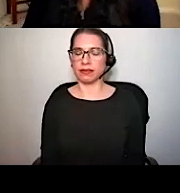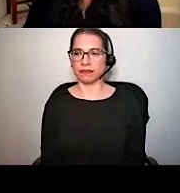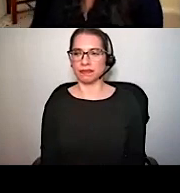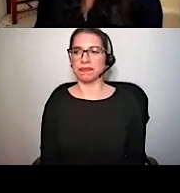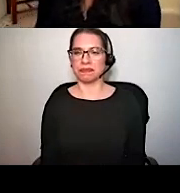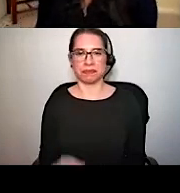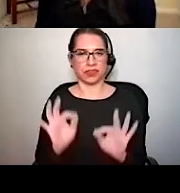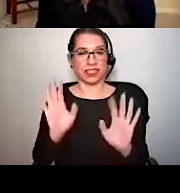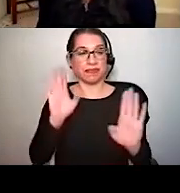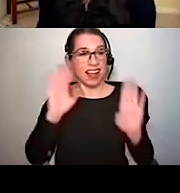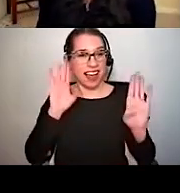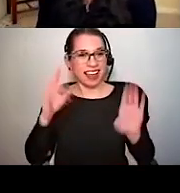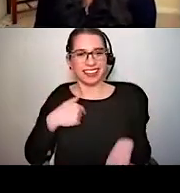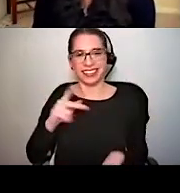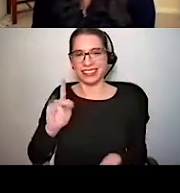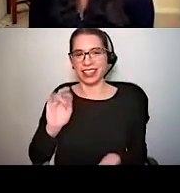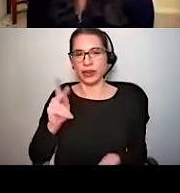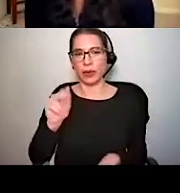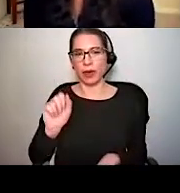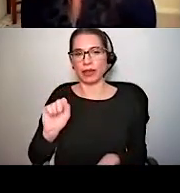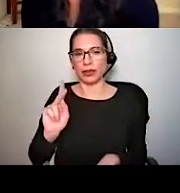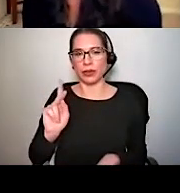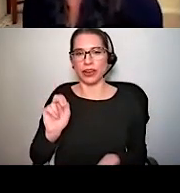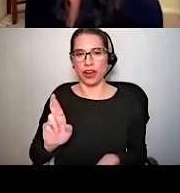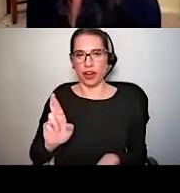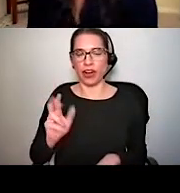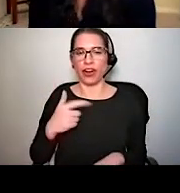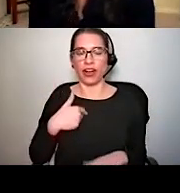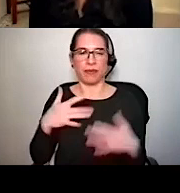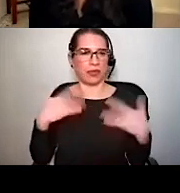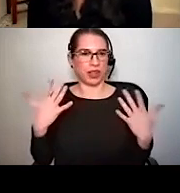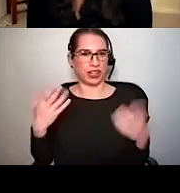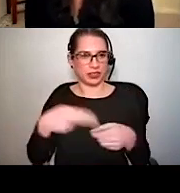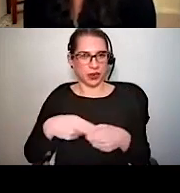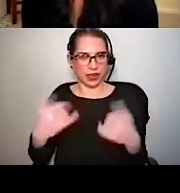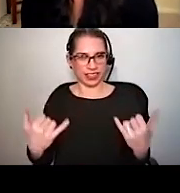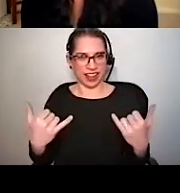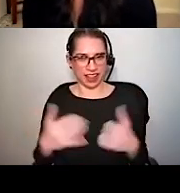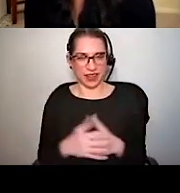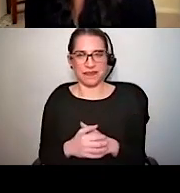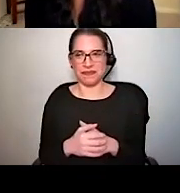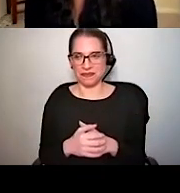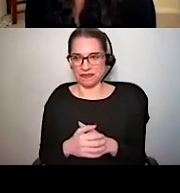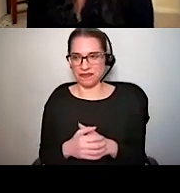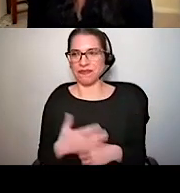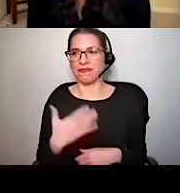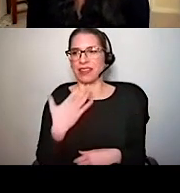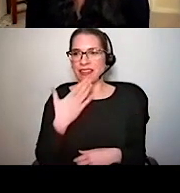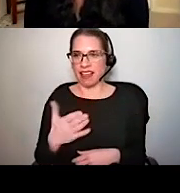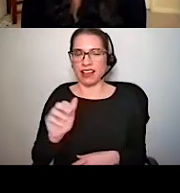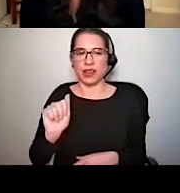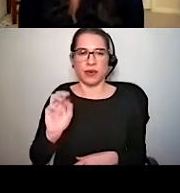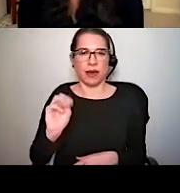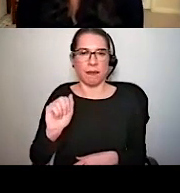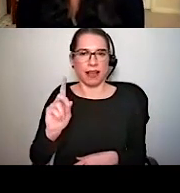Hi, everyone. My name is Kiripa Sudhaka, and I'm thrilled to be here today. Thank you very much to Amanda for that fantastic